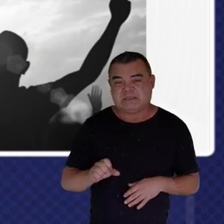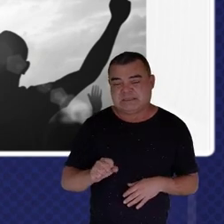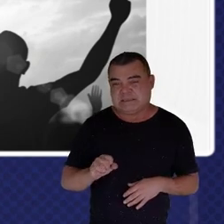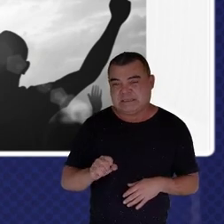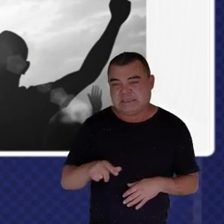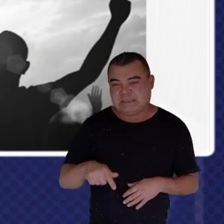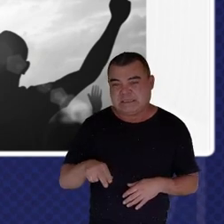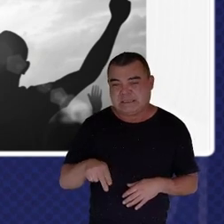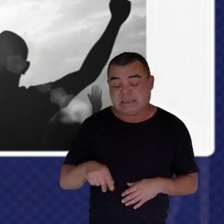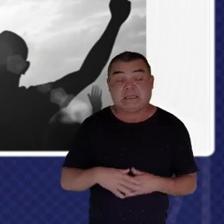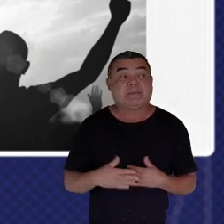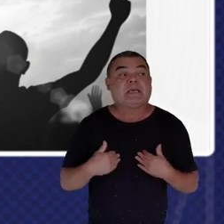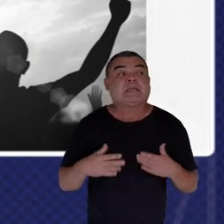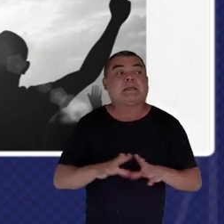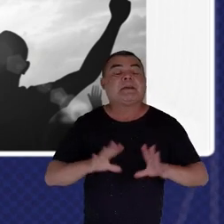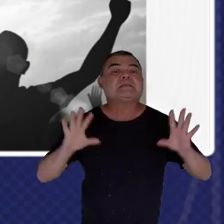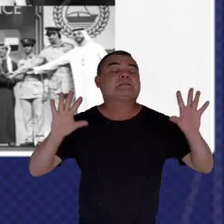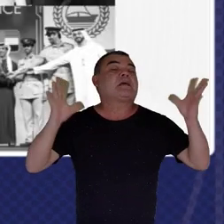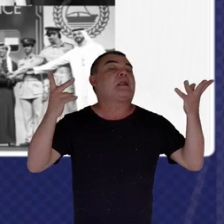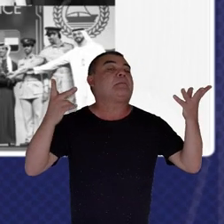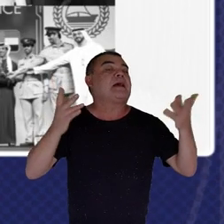celebrating and awarding success